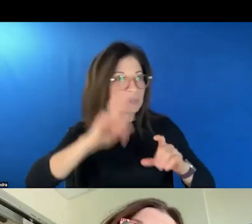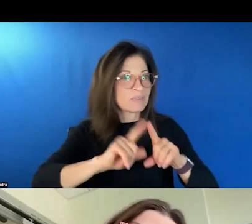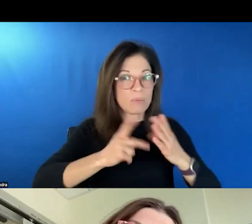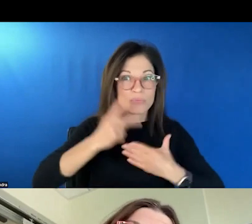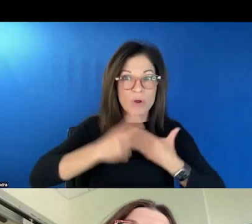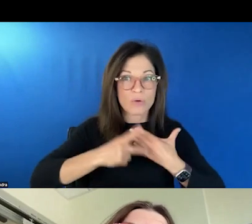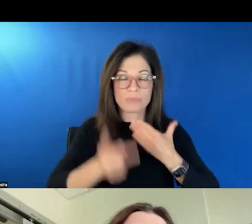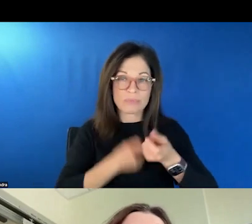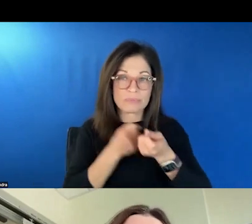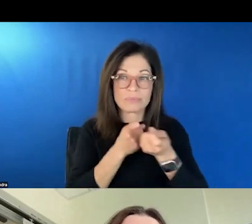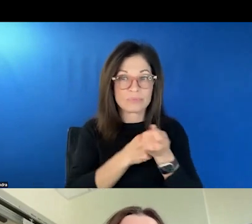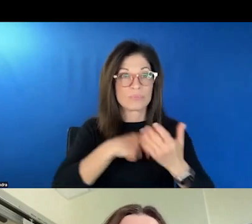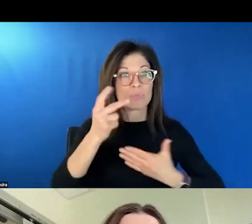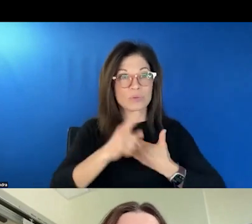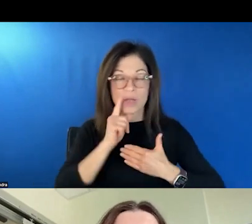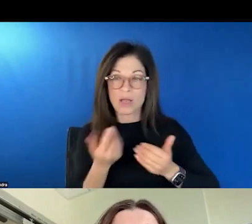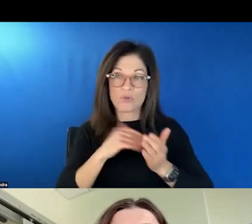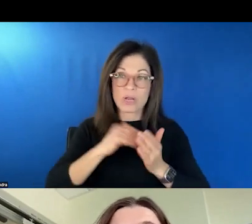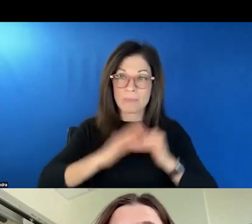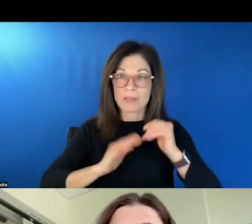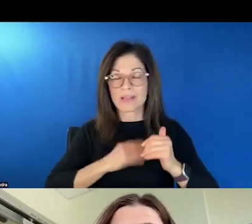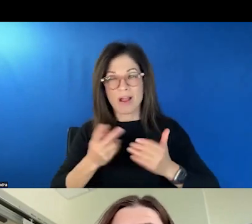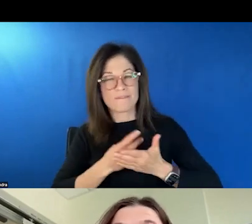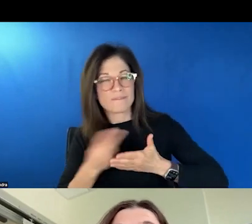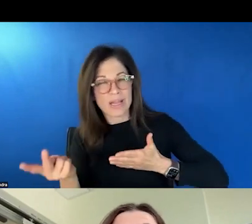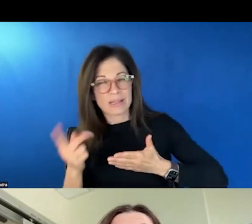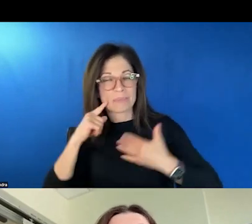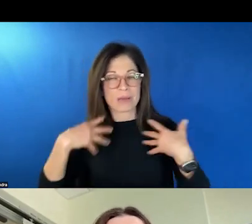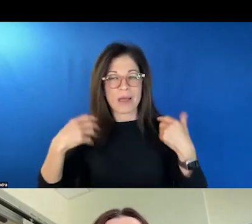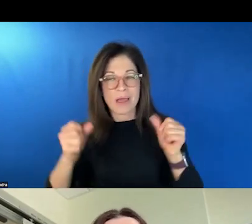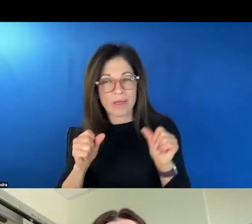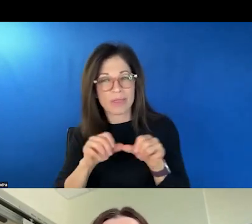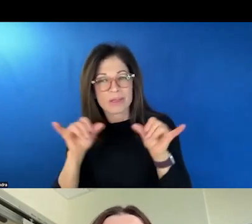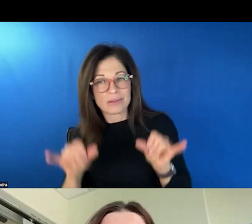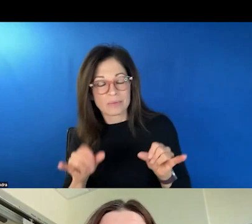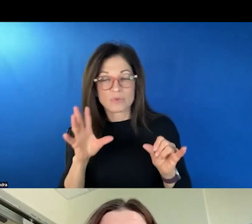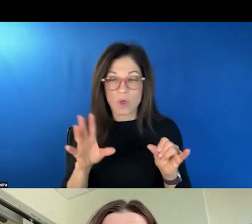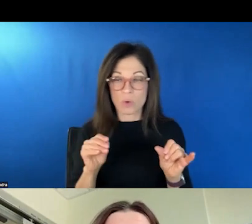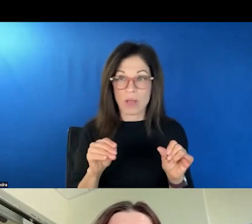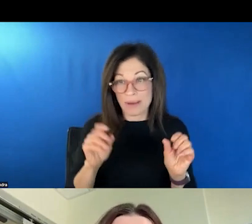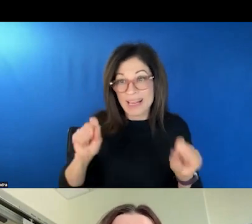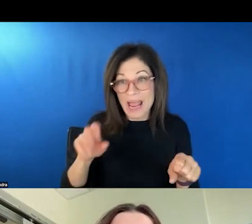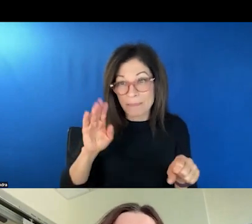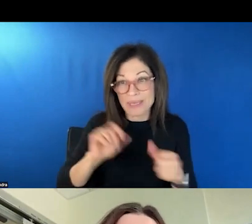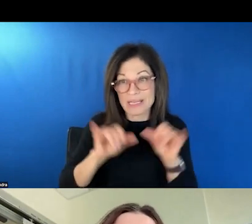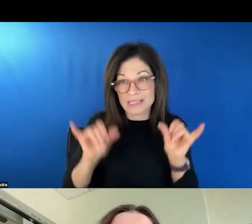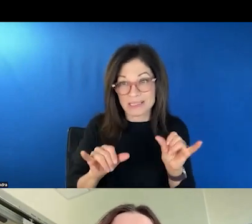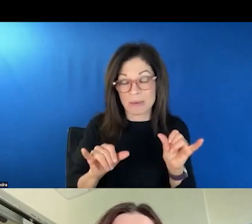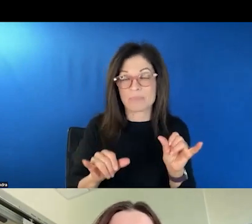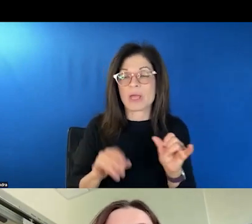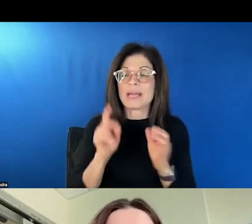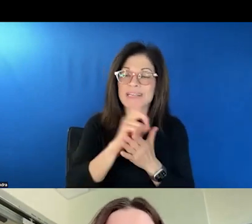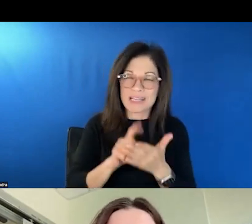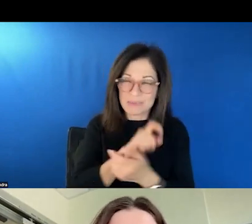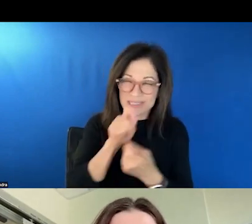promoting programs that rebuild our failing mental health care infrastructure so that it can be a system, and this is key, designed specifically